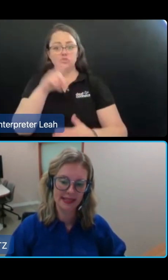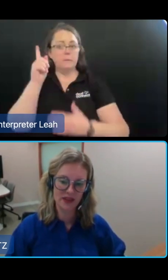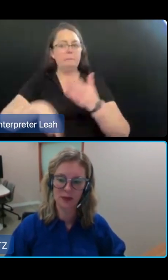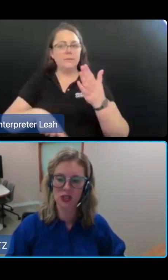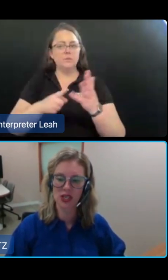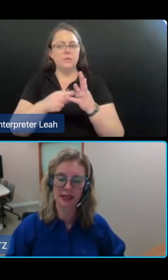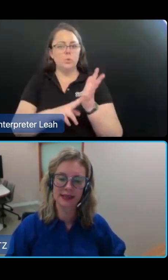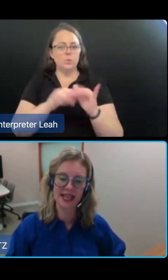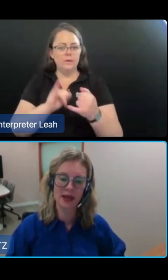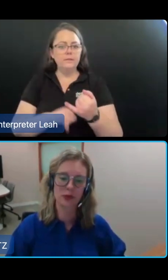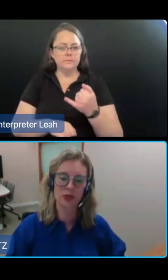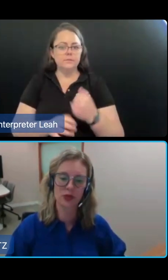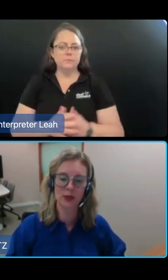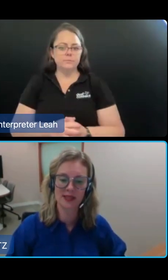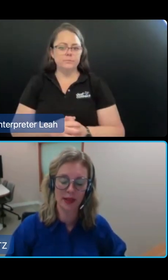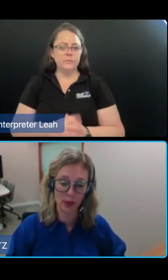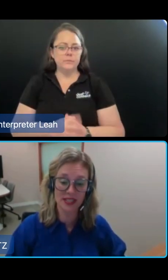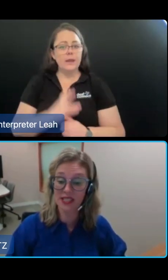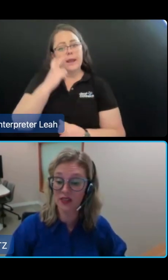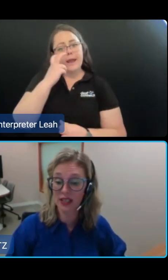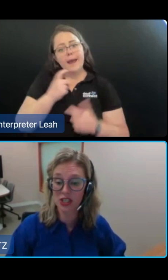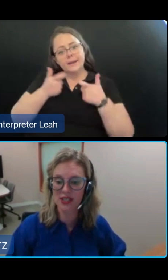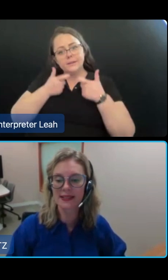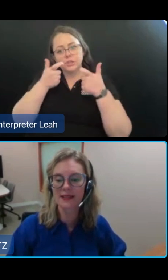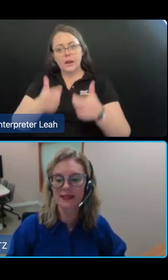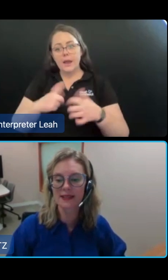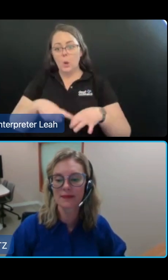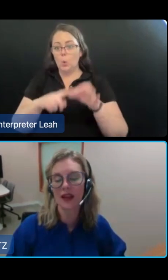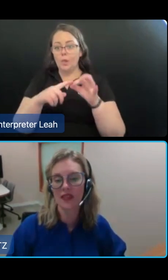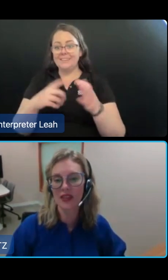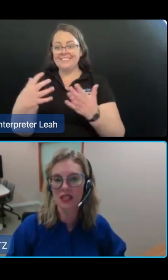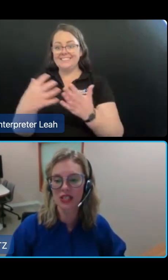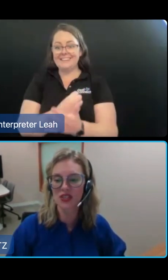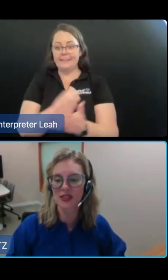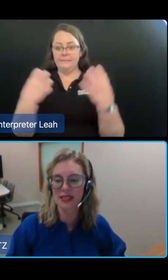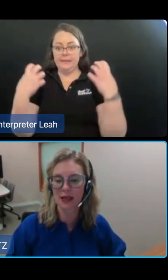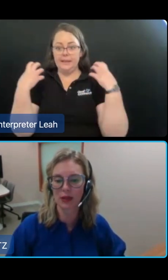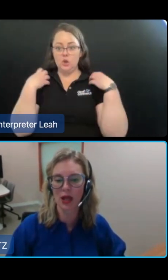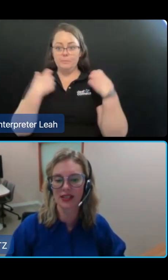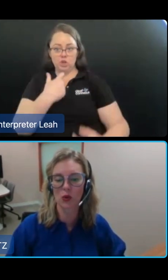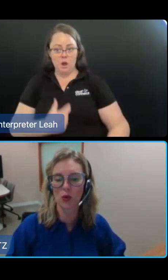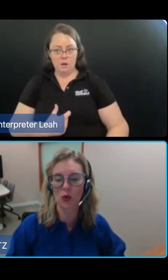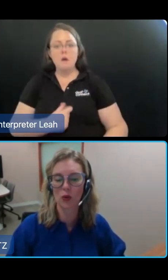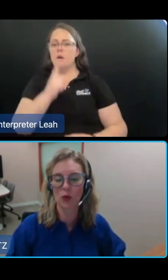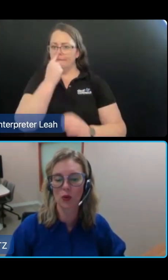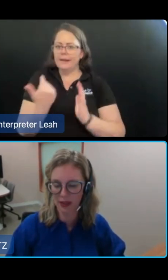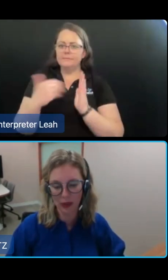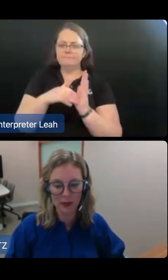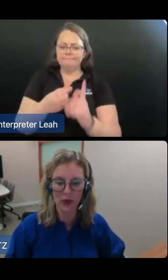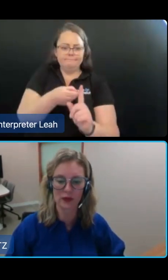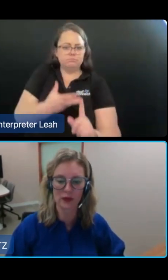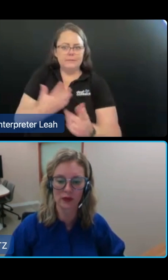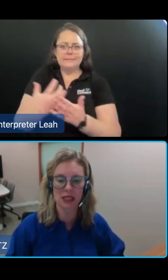care quality and safety commissioner is able to impose specific conditions and the other conditions that apply to all providers include